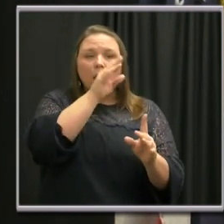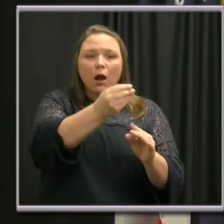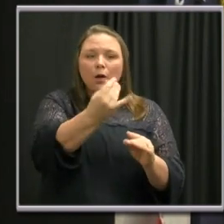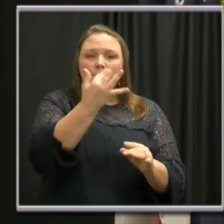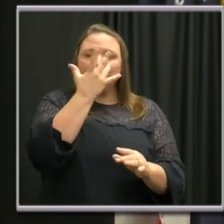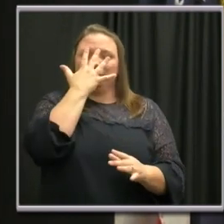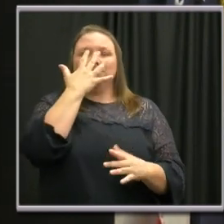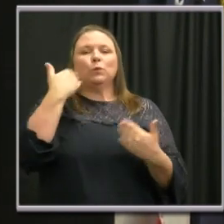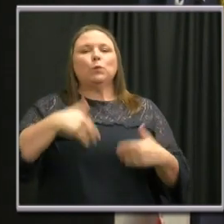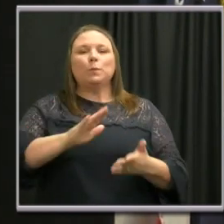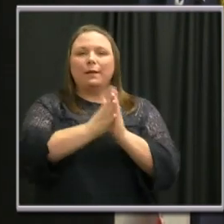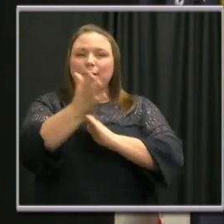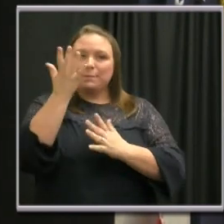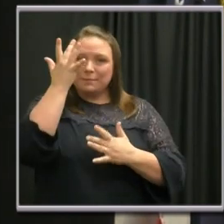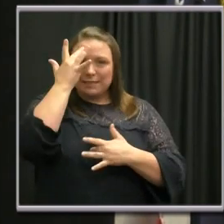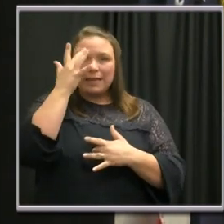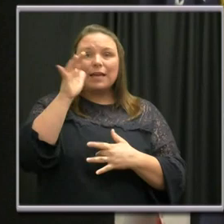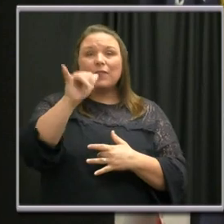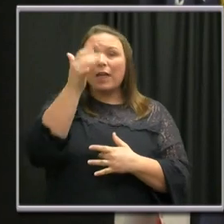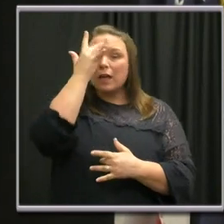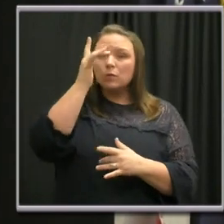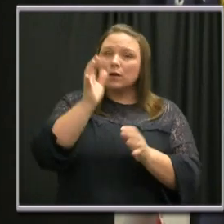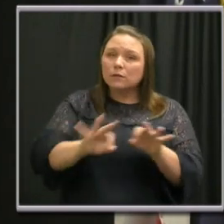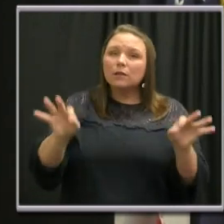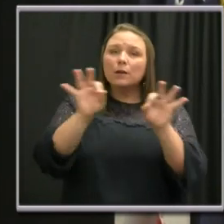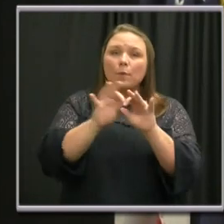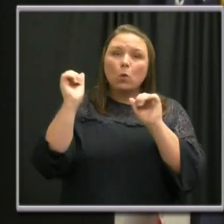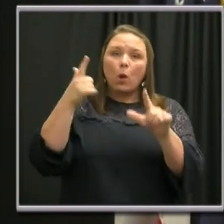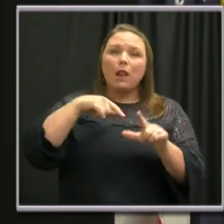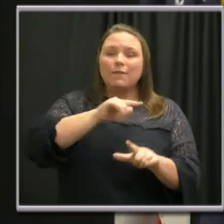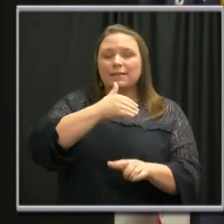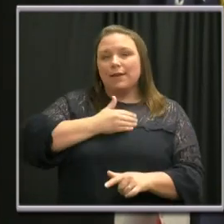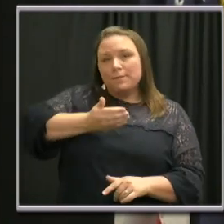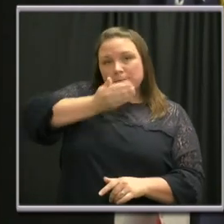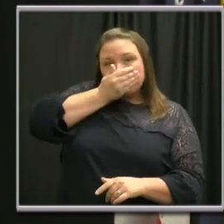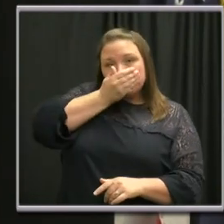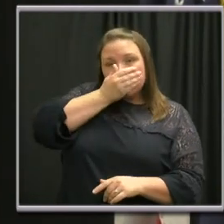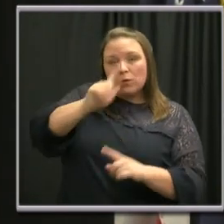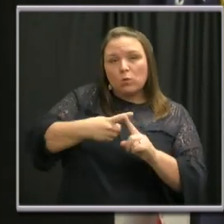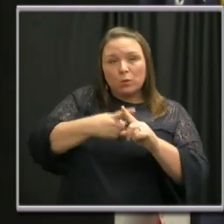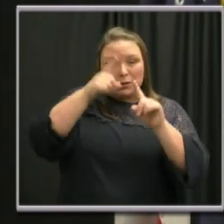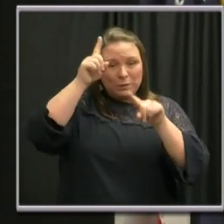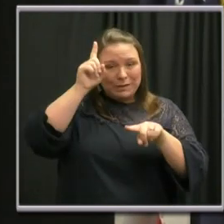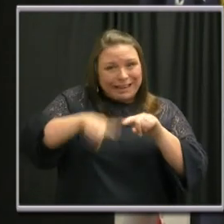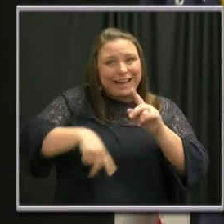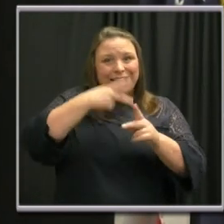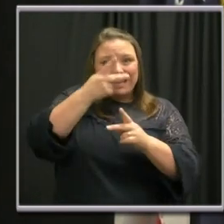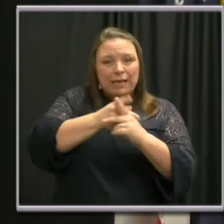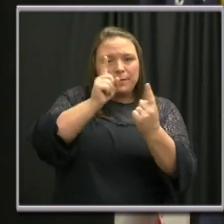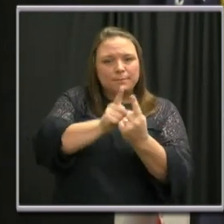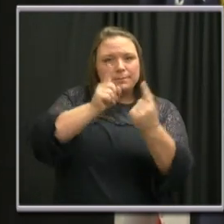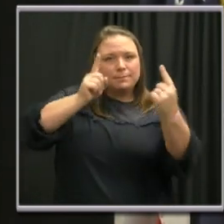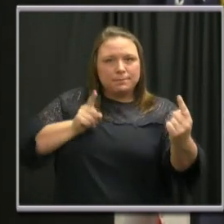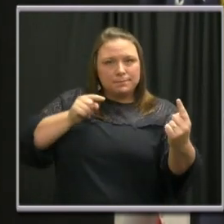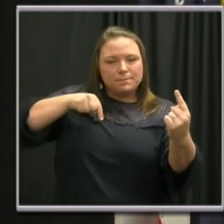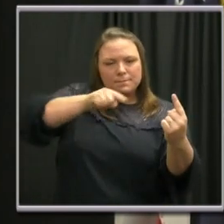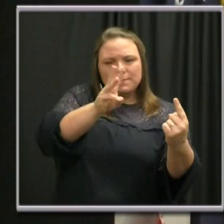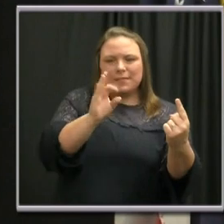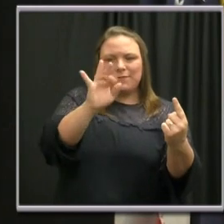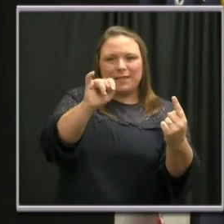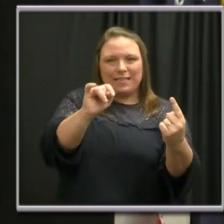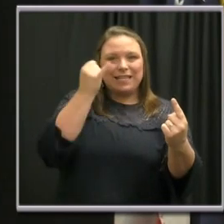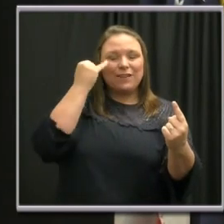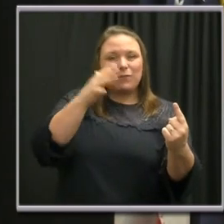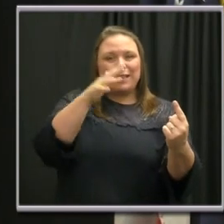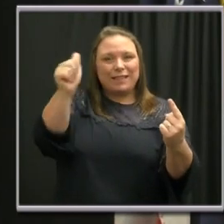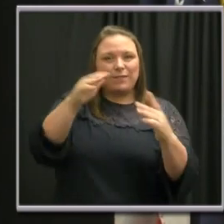why at this stage in the pandemic, we are all being asked to wear face coverings when we cannot maintain the social distancing when we have to go out.